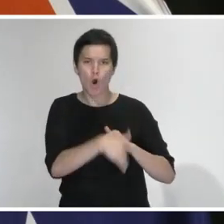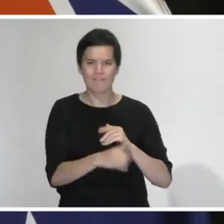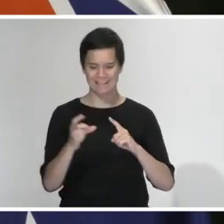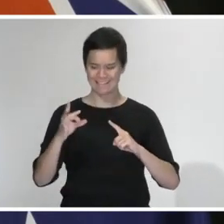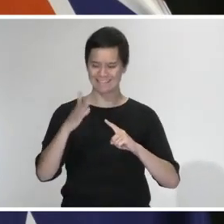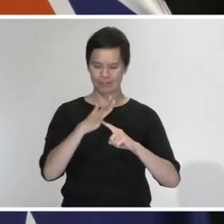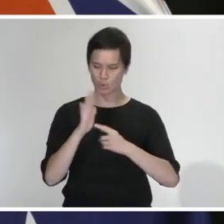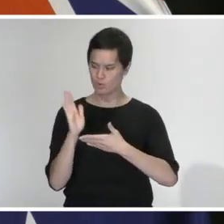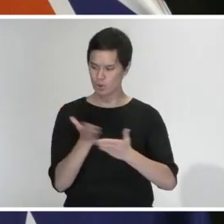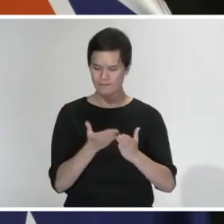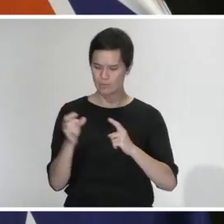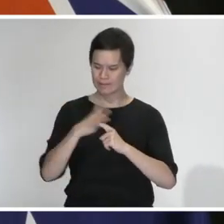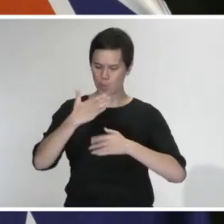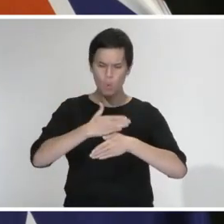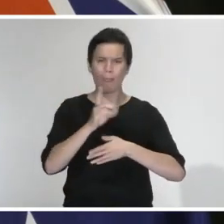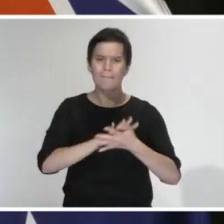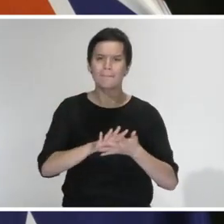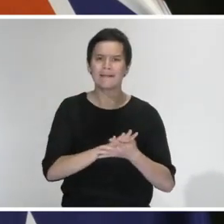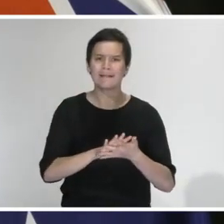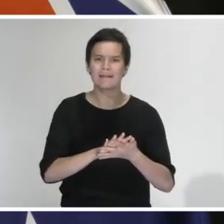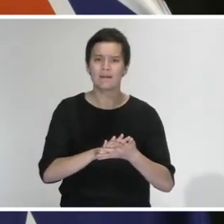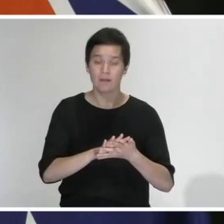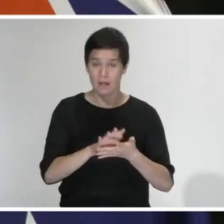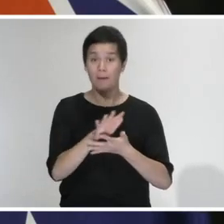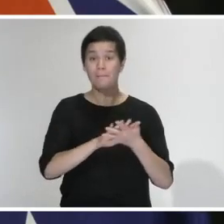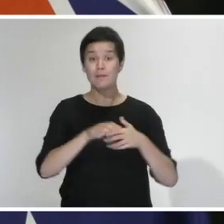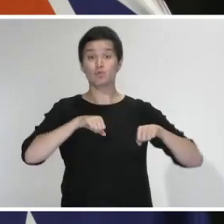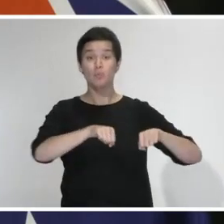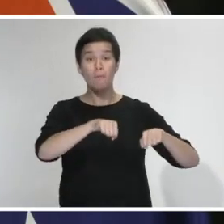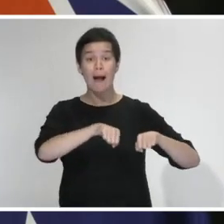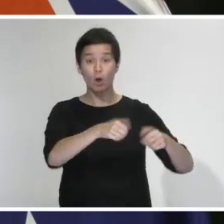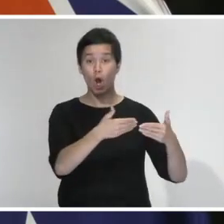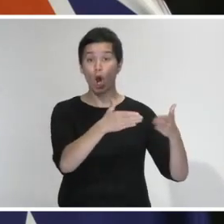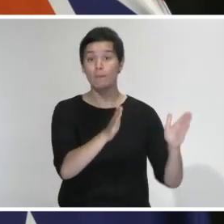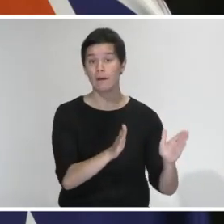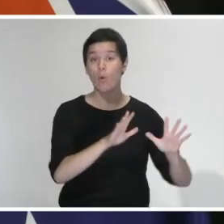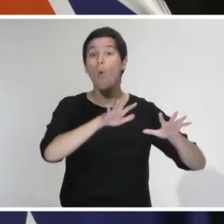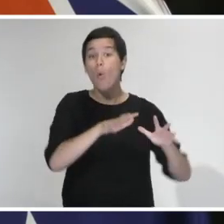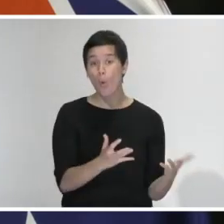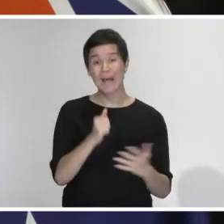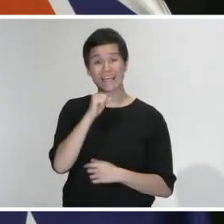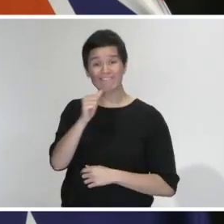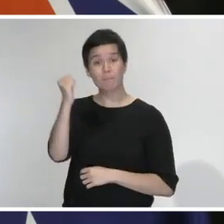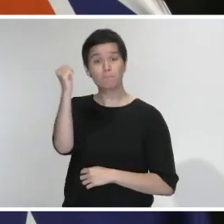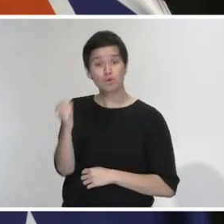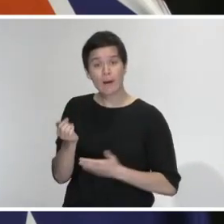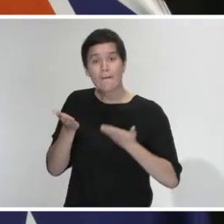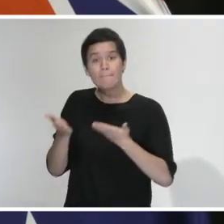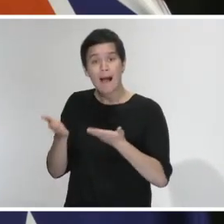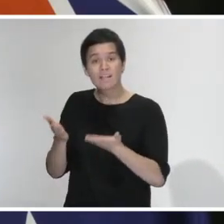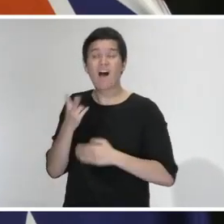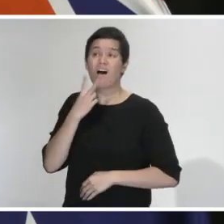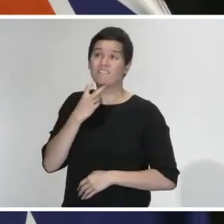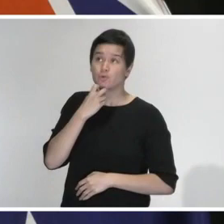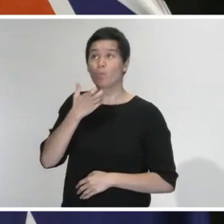that people could access whole food provision online because there are a number of places that already provided that. Where there has been some